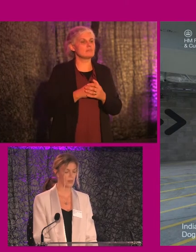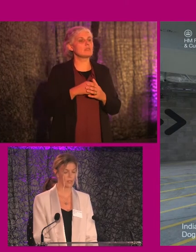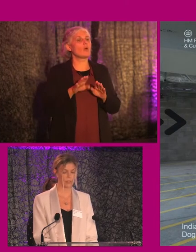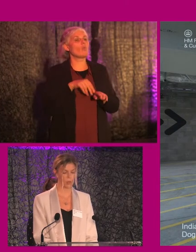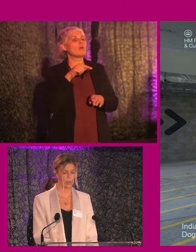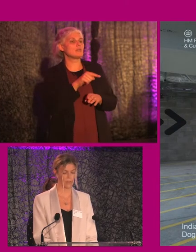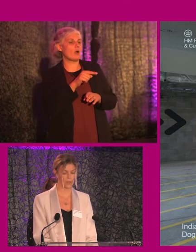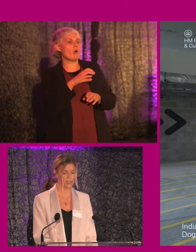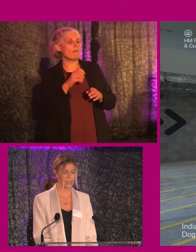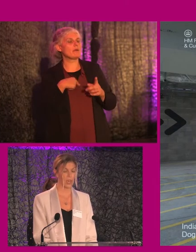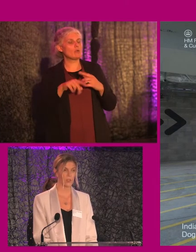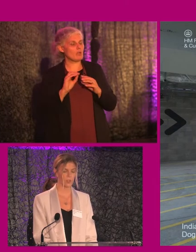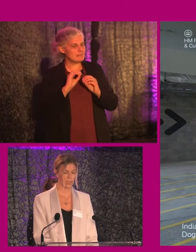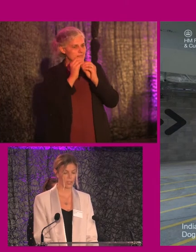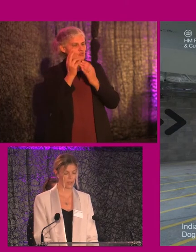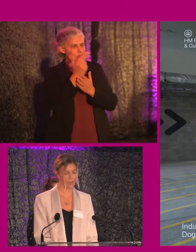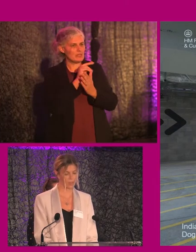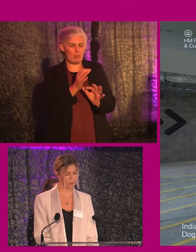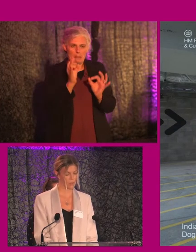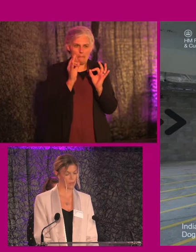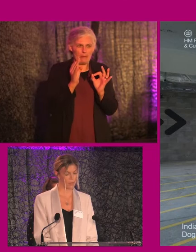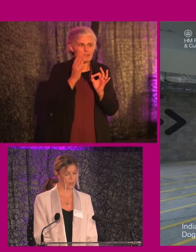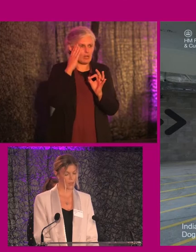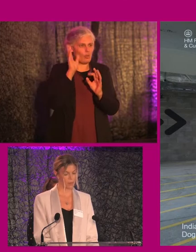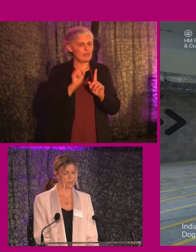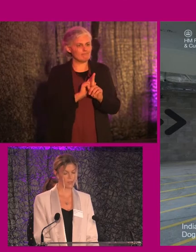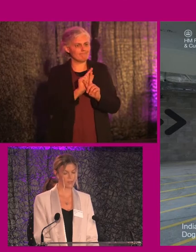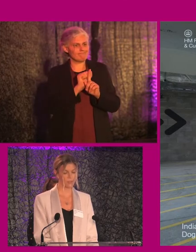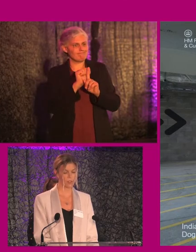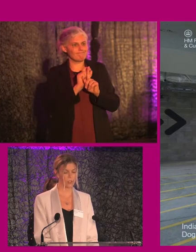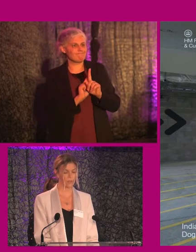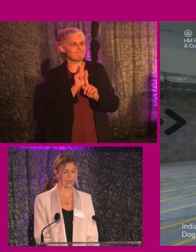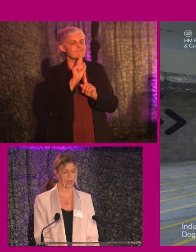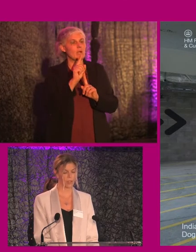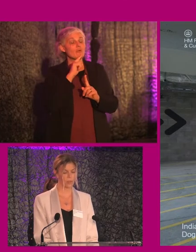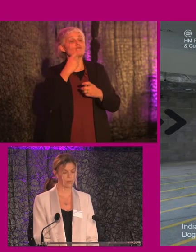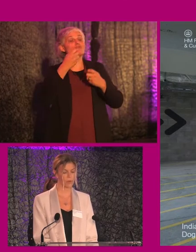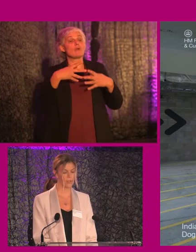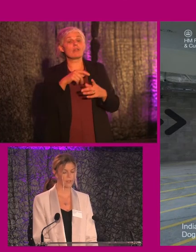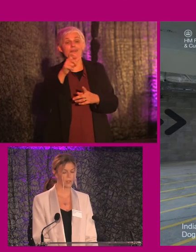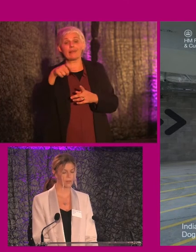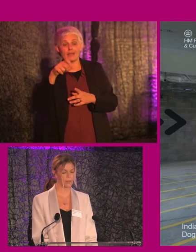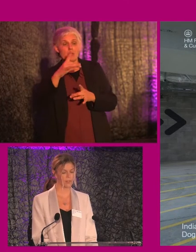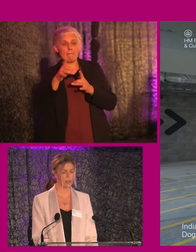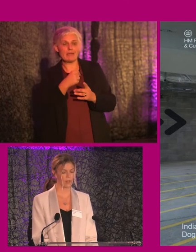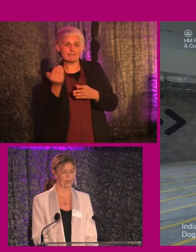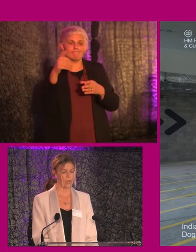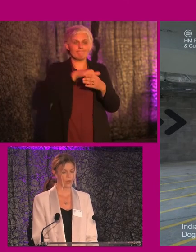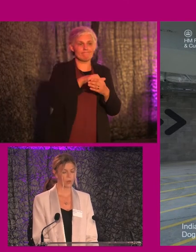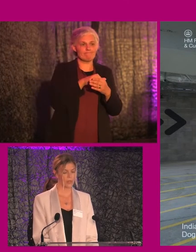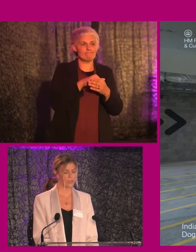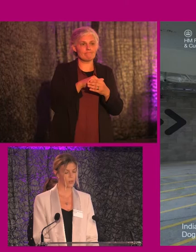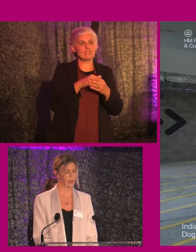designed is not perfect. I don't think it ever can be. What it is, is a result of a client who embraced inclusive design,